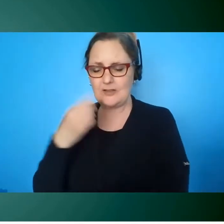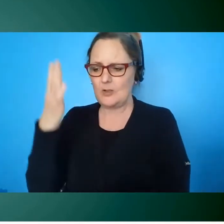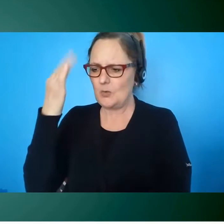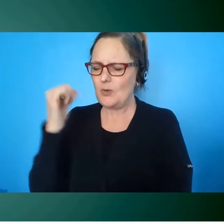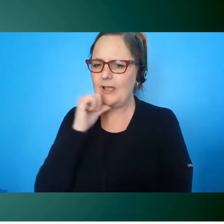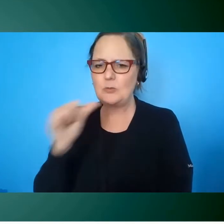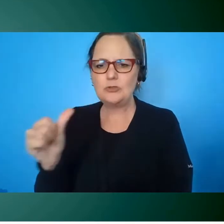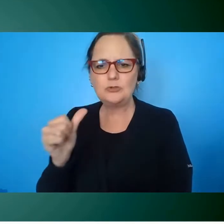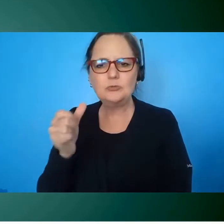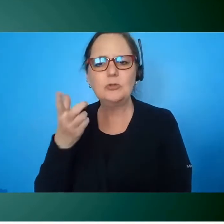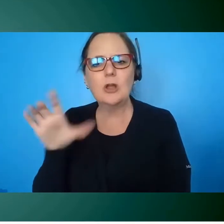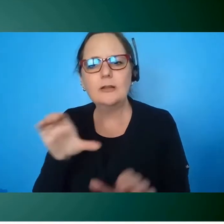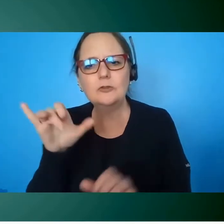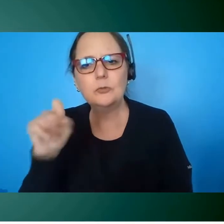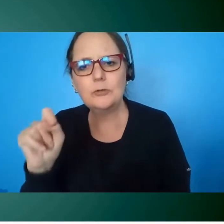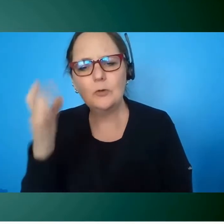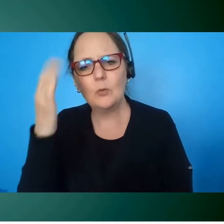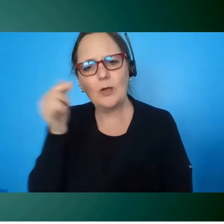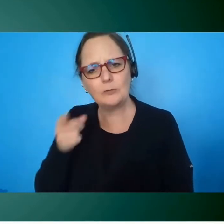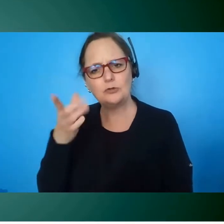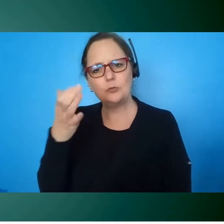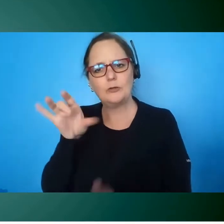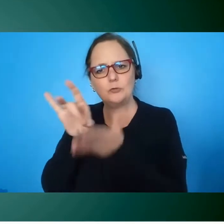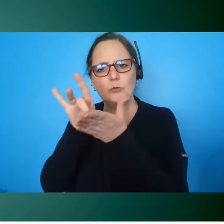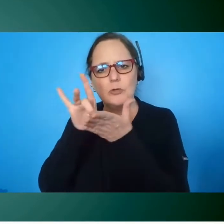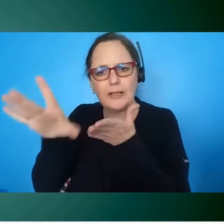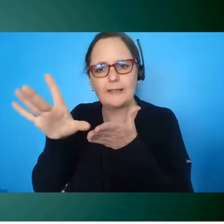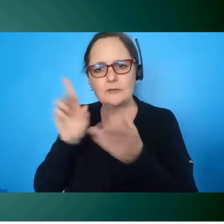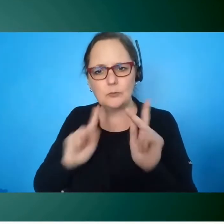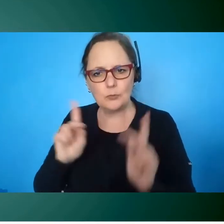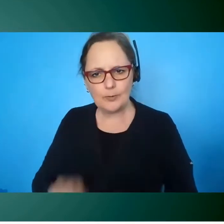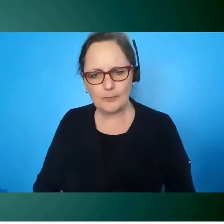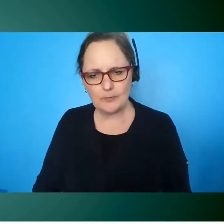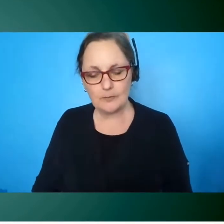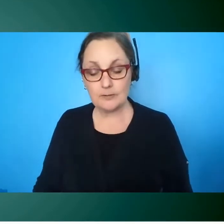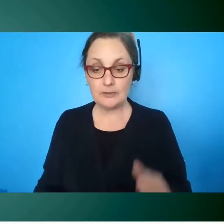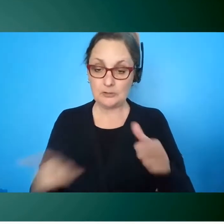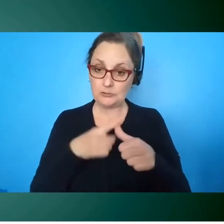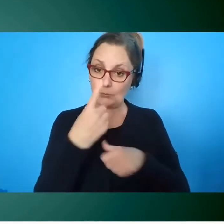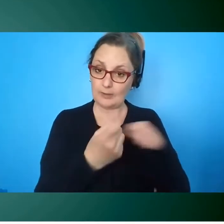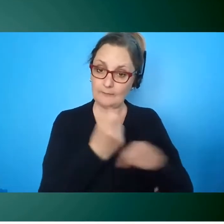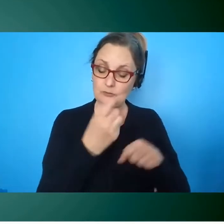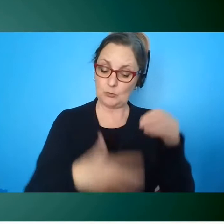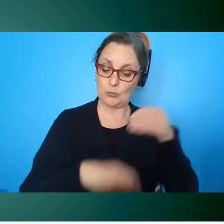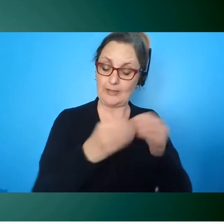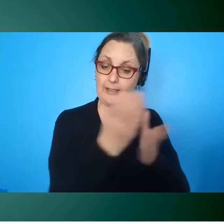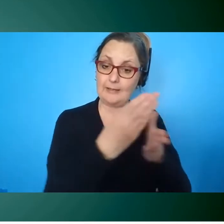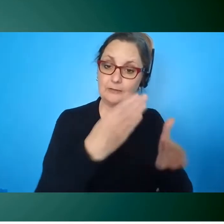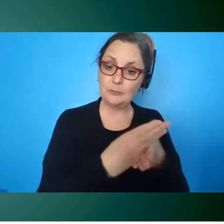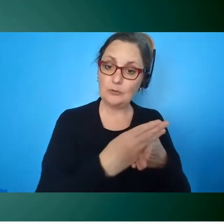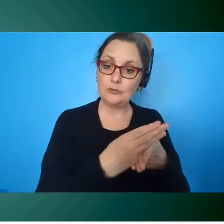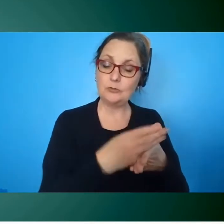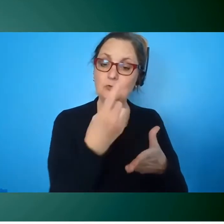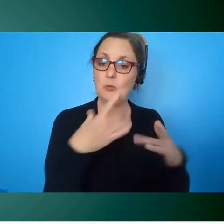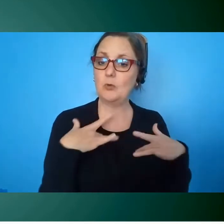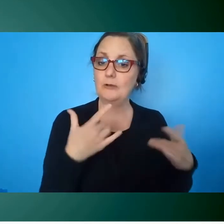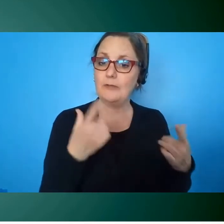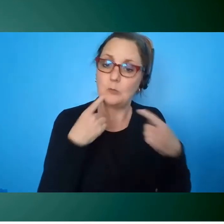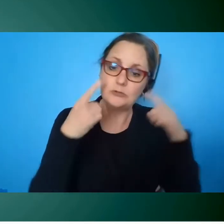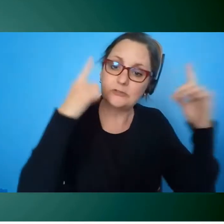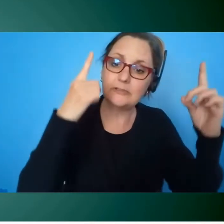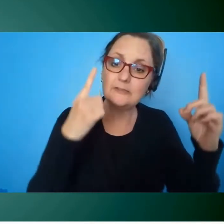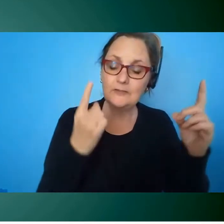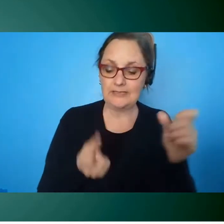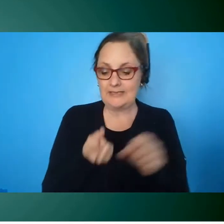ever want to exclude people that first year we added some additional budget to make sure that event was successful the